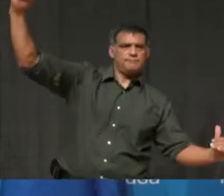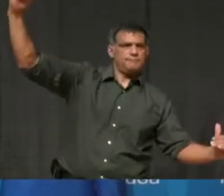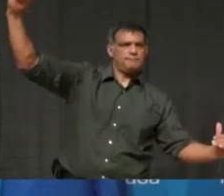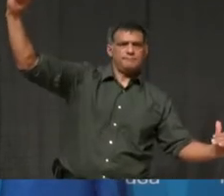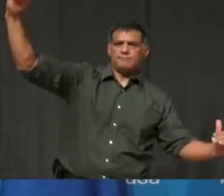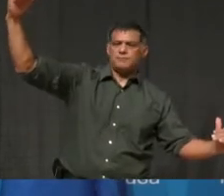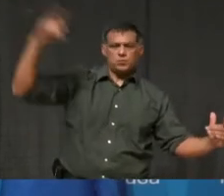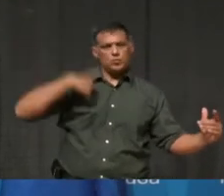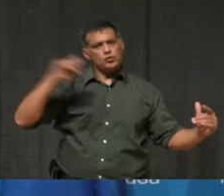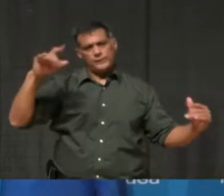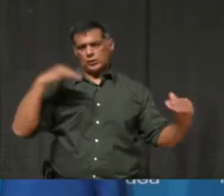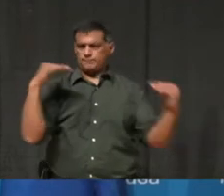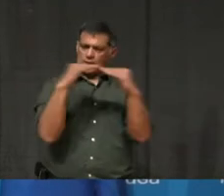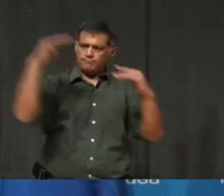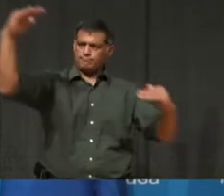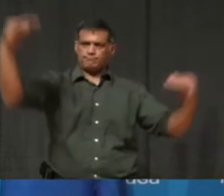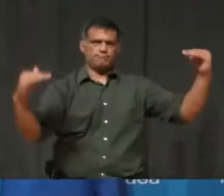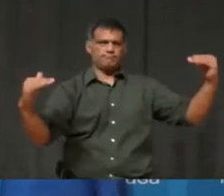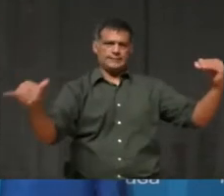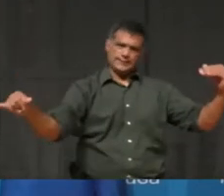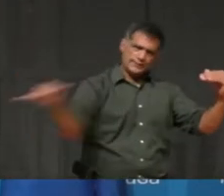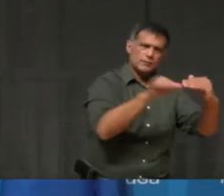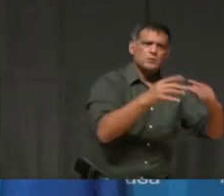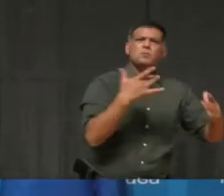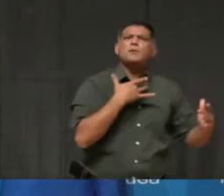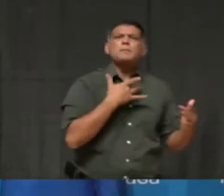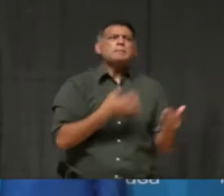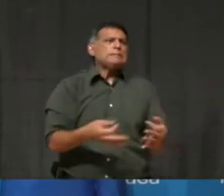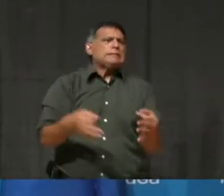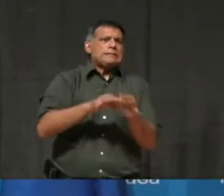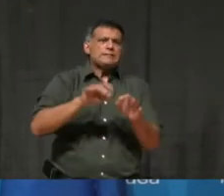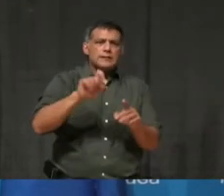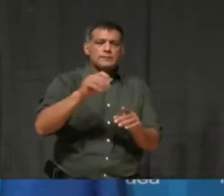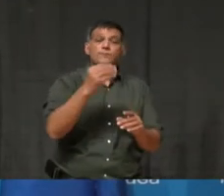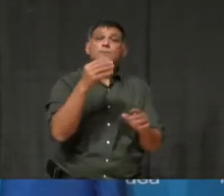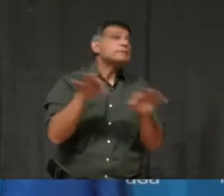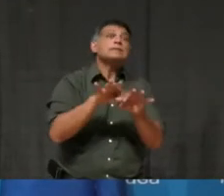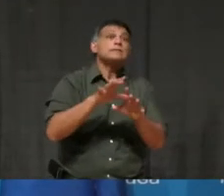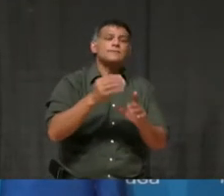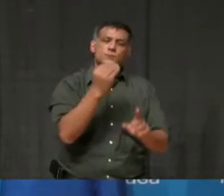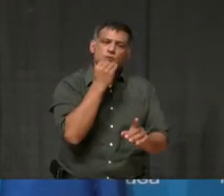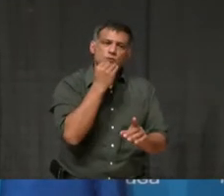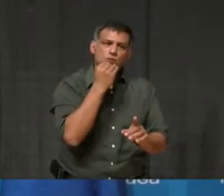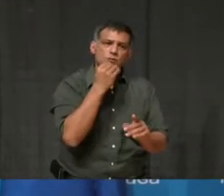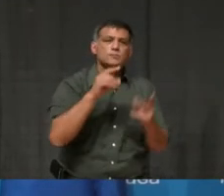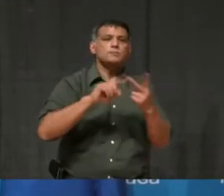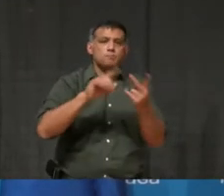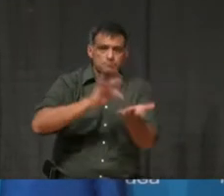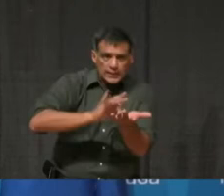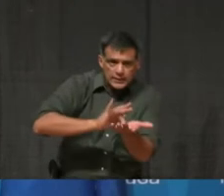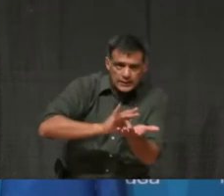is, as you've described, food products, pharmaceutical products, baby items, etc.